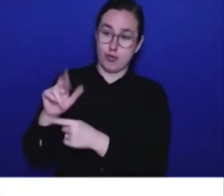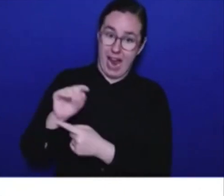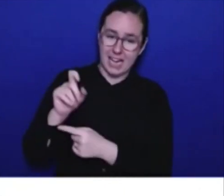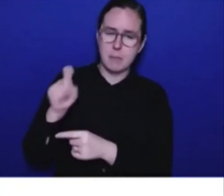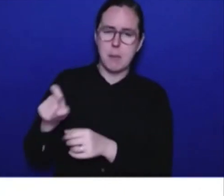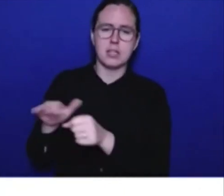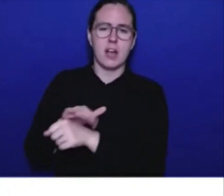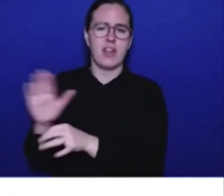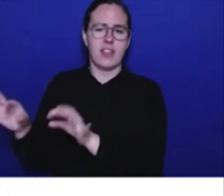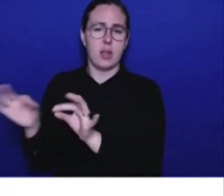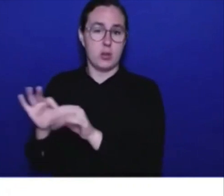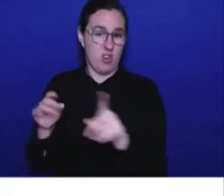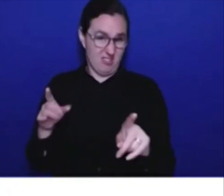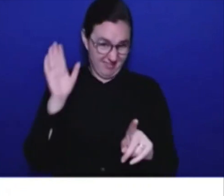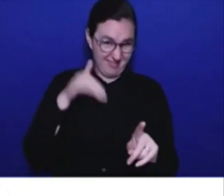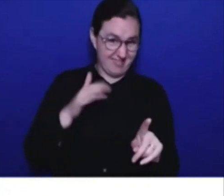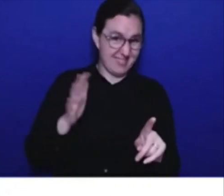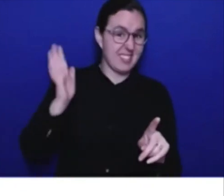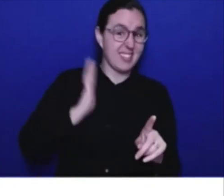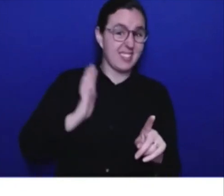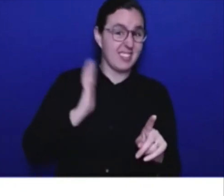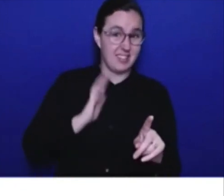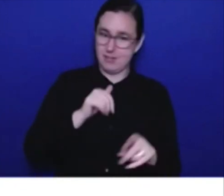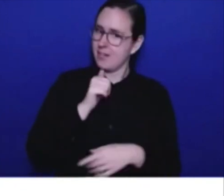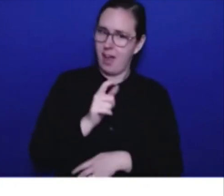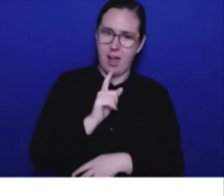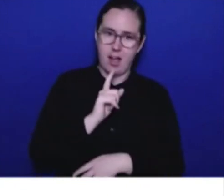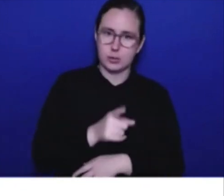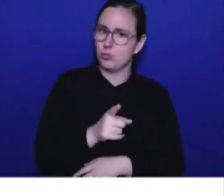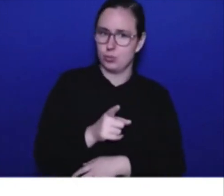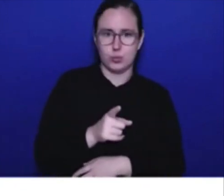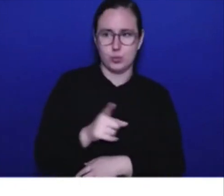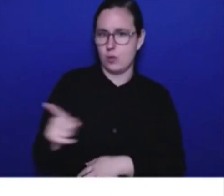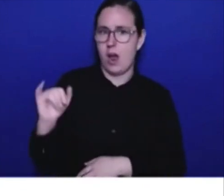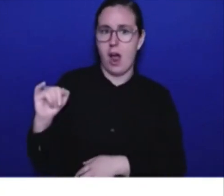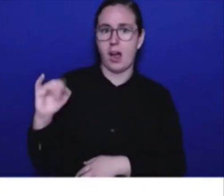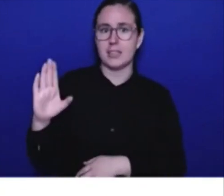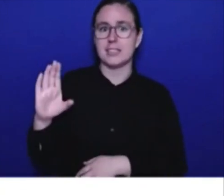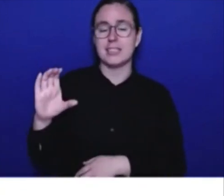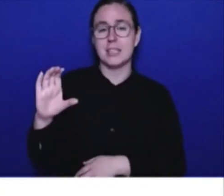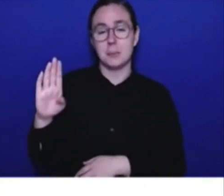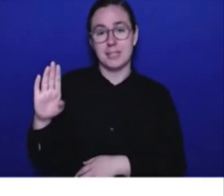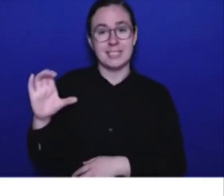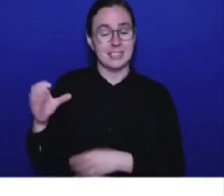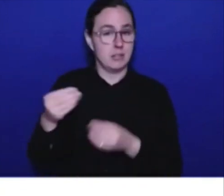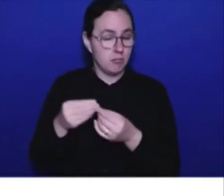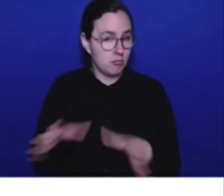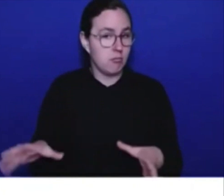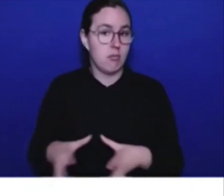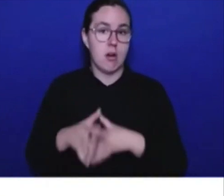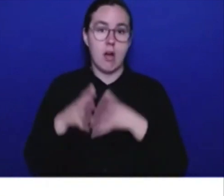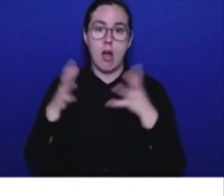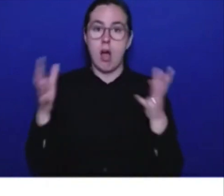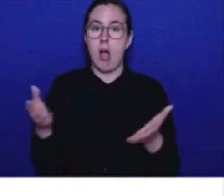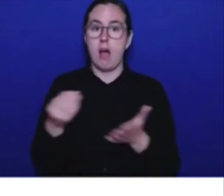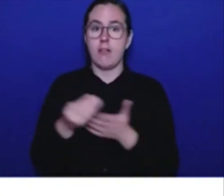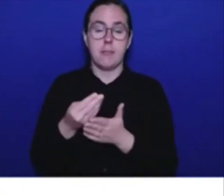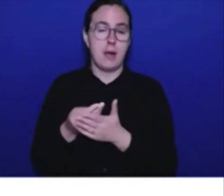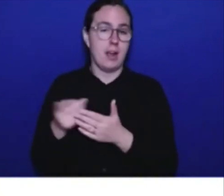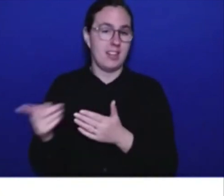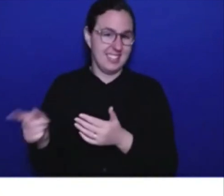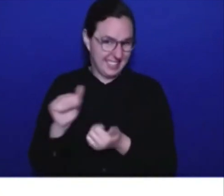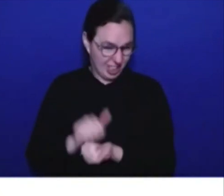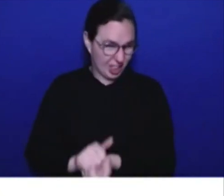losing more than a billion dollars in a single year. That is not the case now. ICBC is